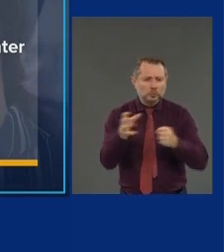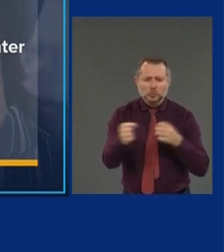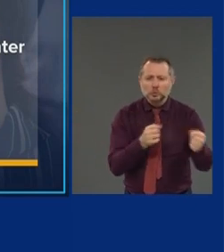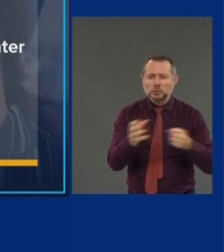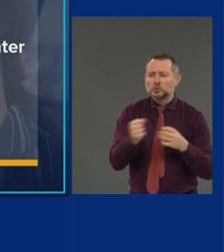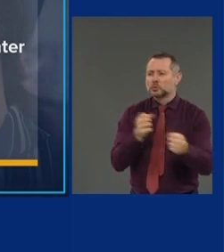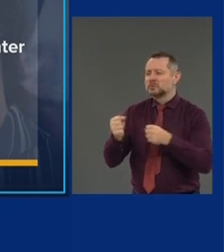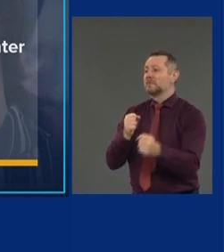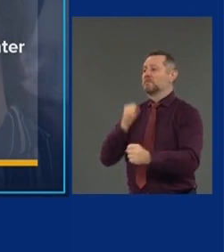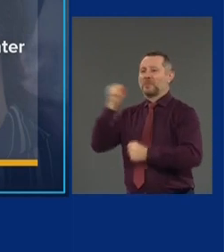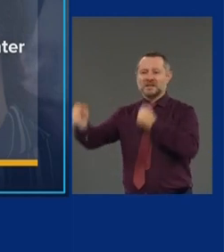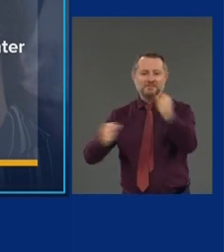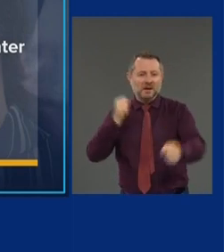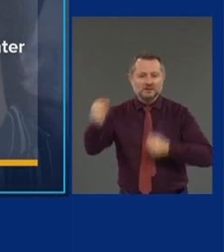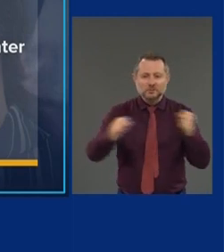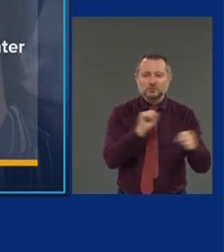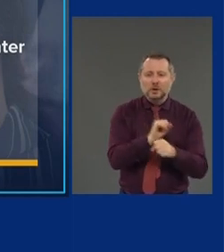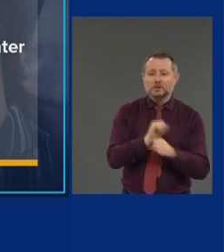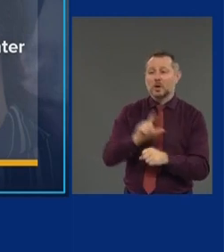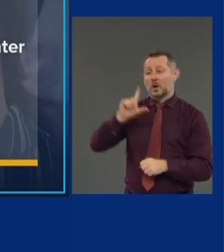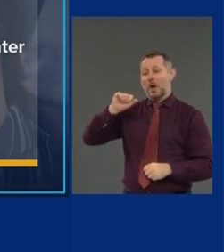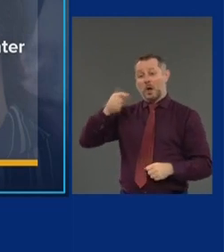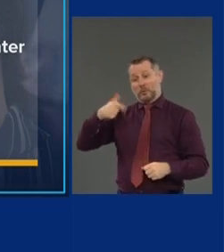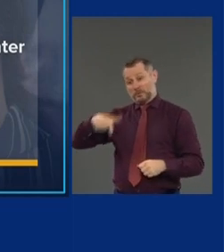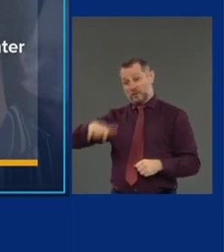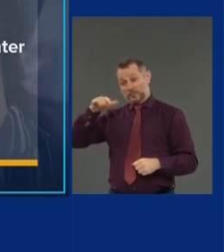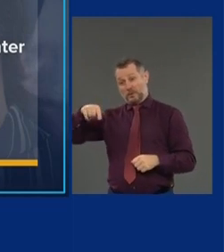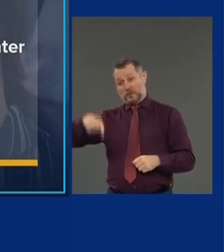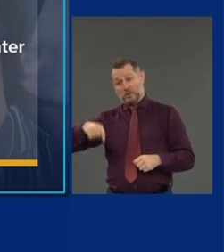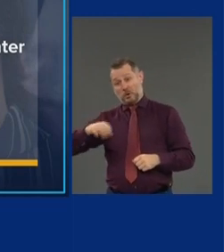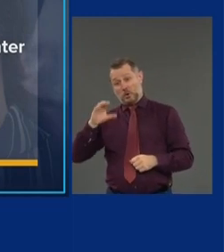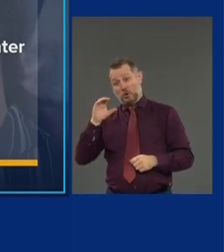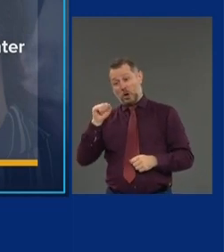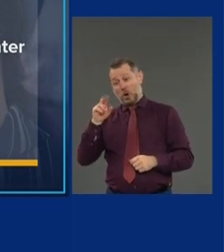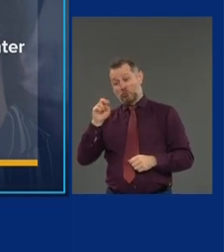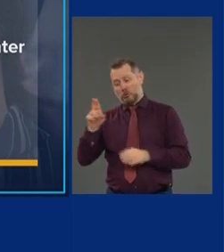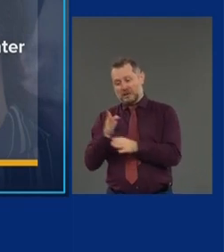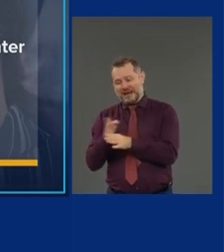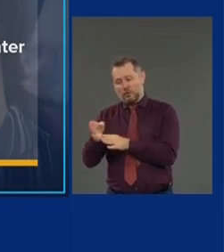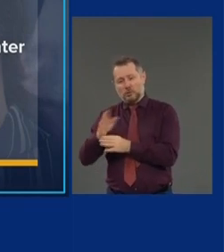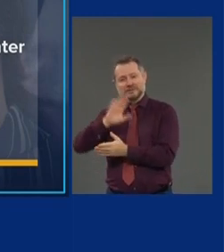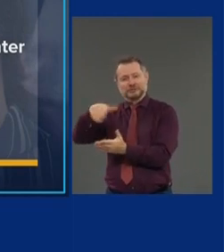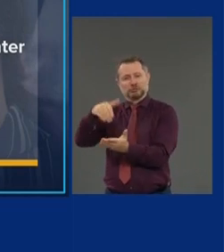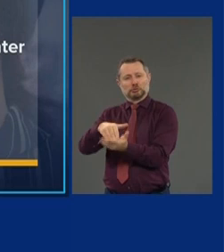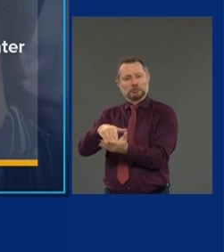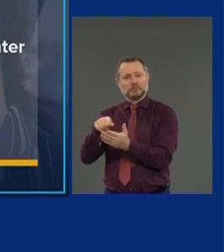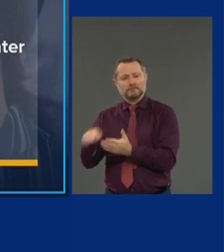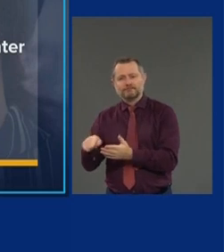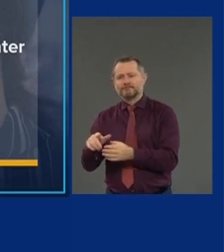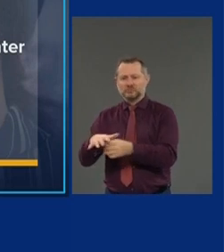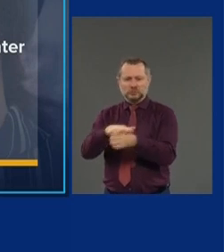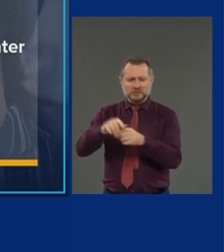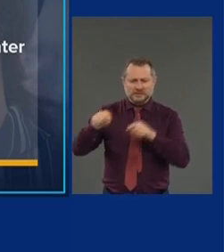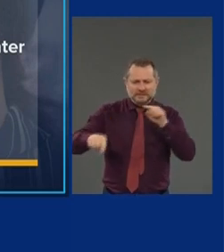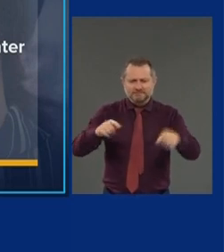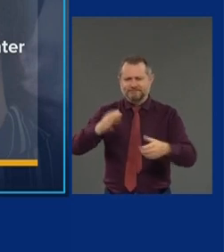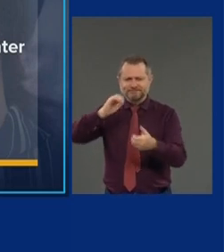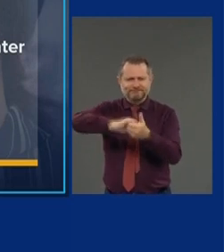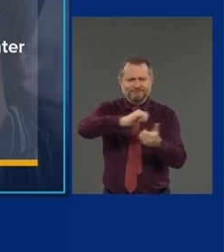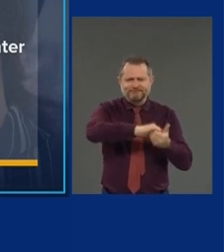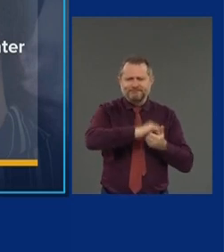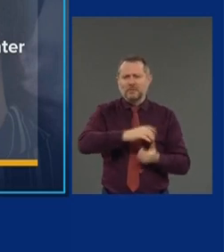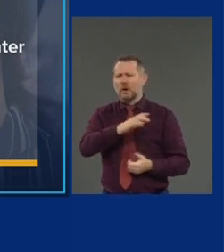Center in Corona, Queens, partnering with two community-based organizations, as well as the Council on Airport Opportunity.